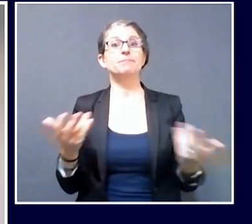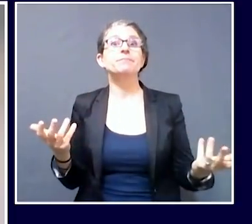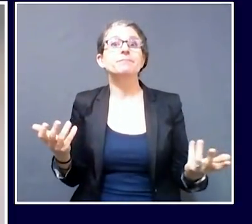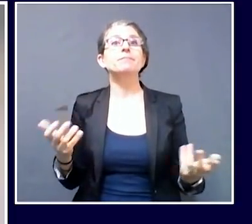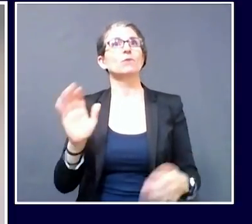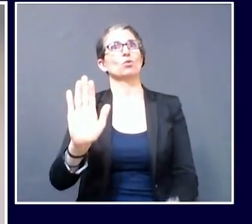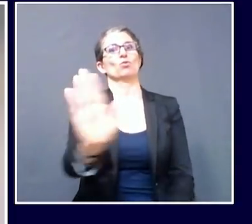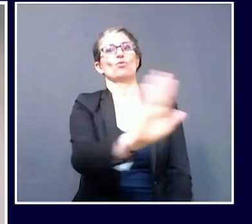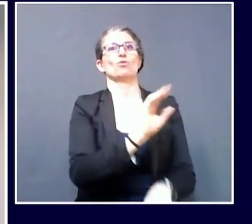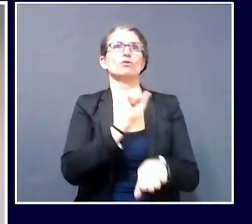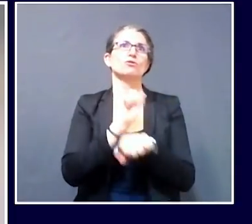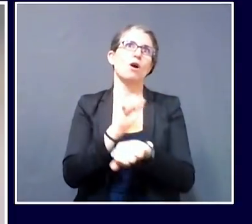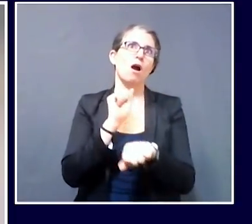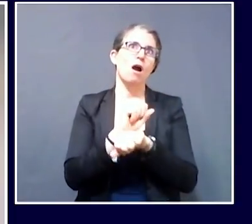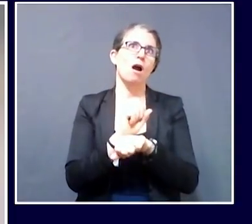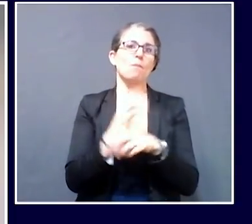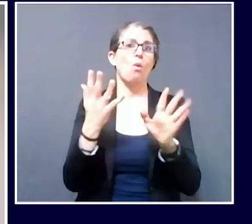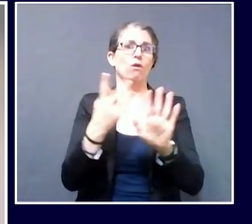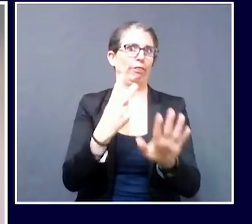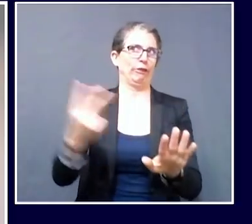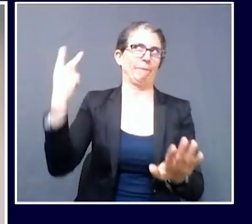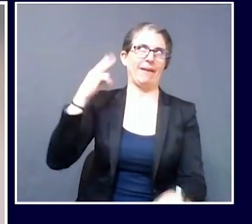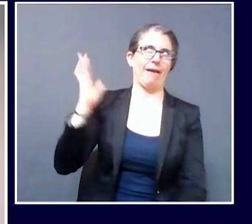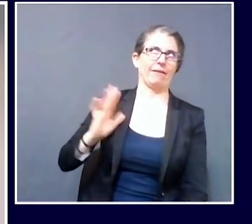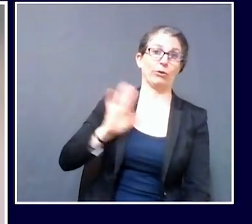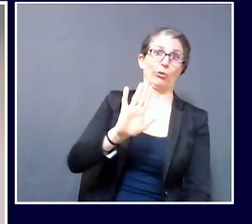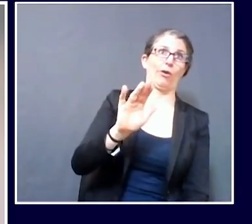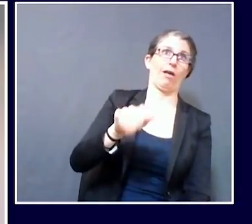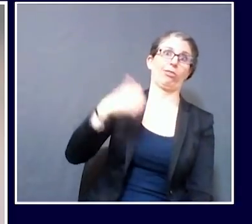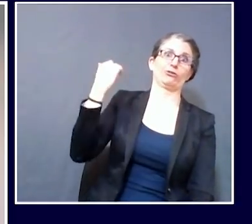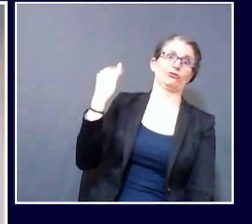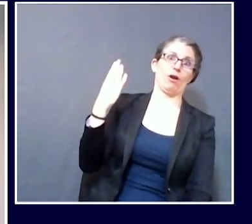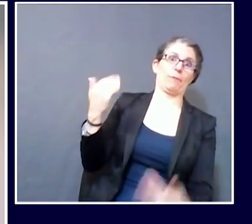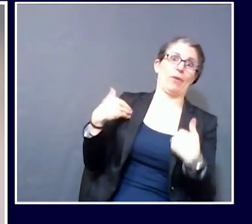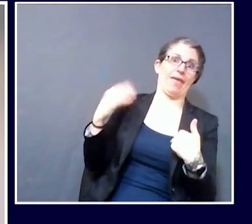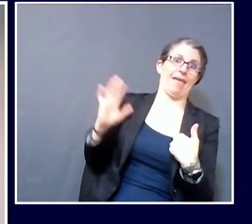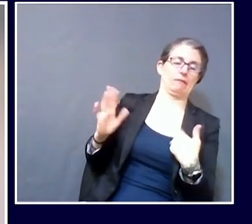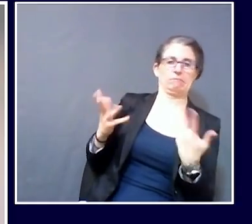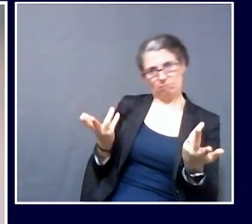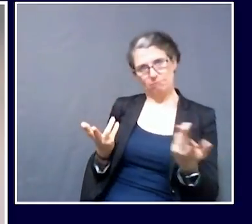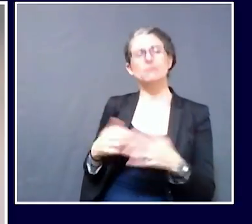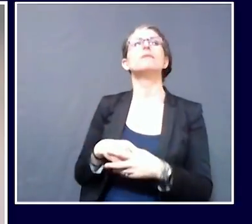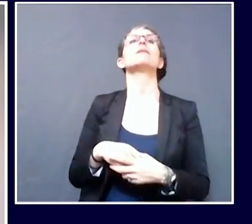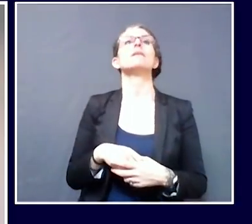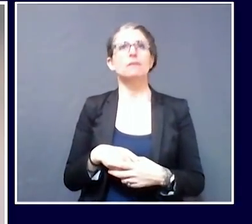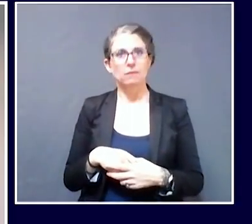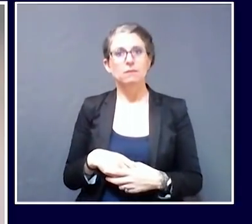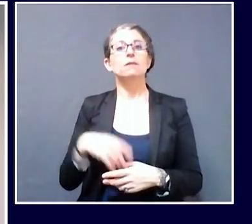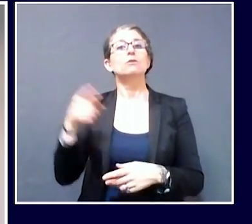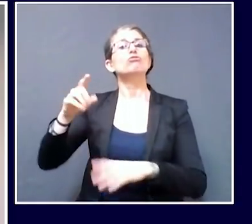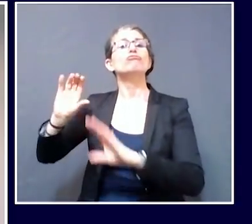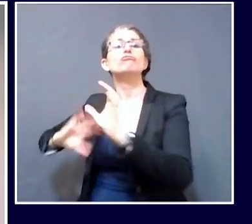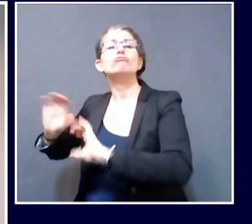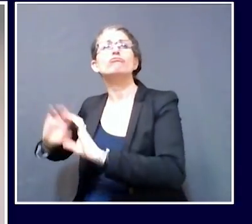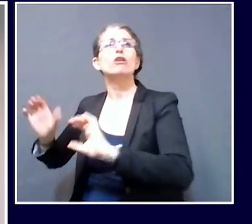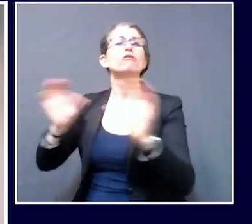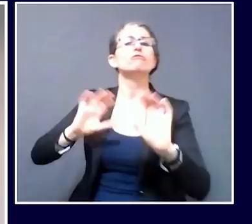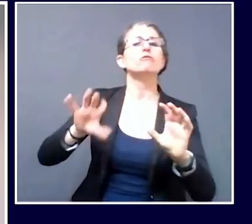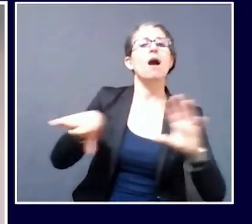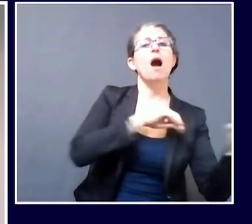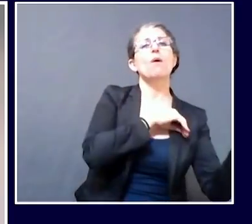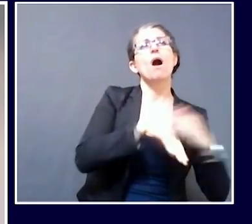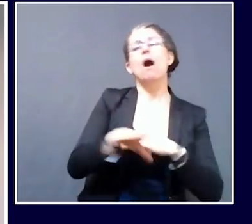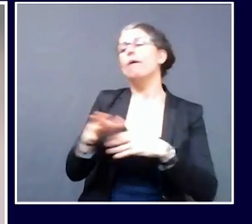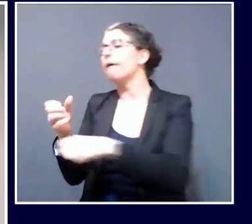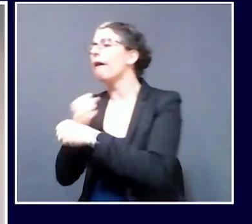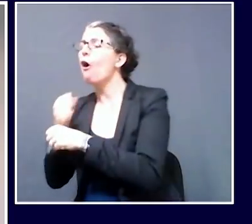you were at your workplace, you pop in on someone's office to catch up with them. Maybe you have coffee with somebody else. Maybe you're in the elevator with a lot